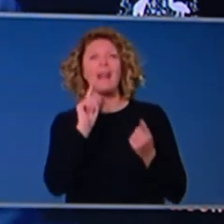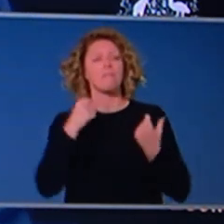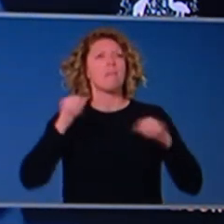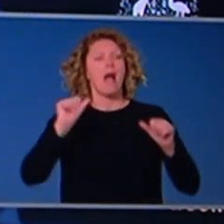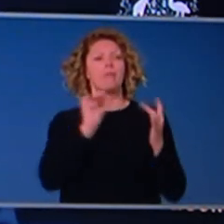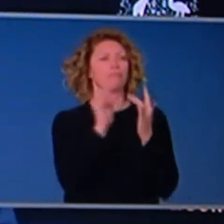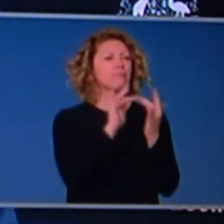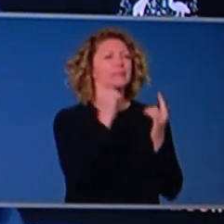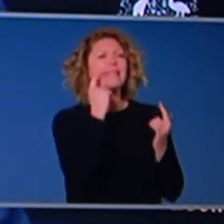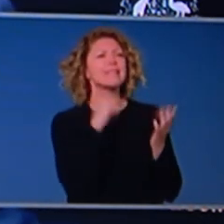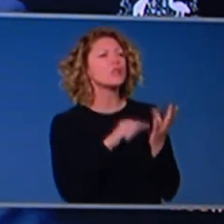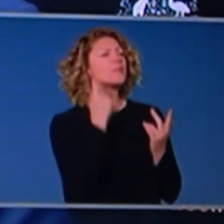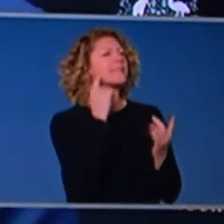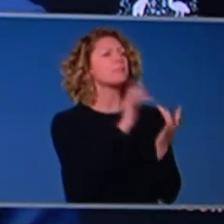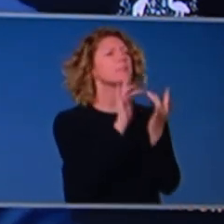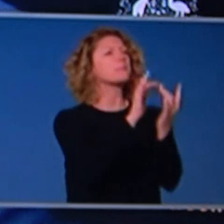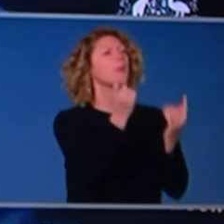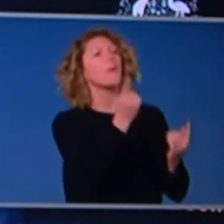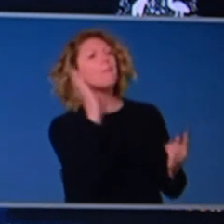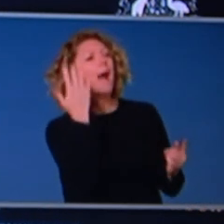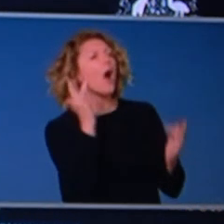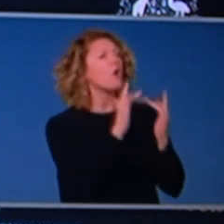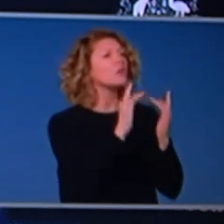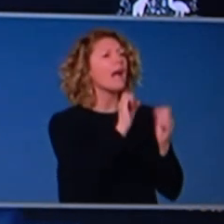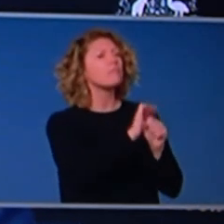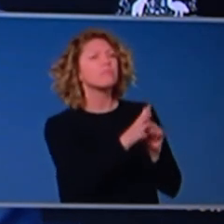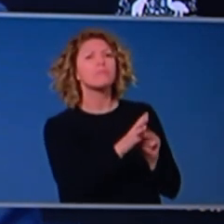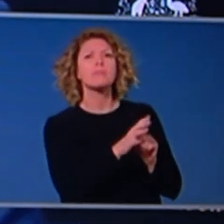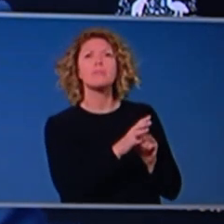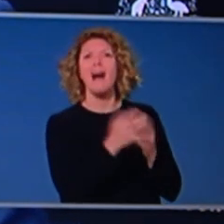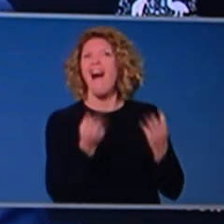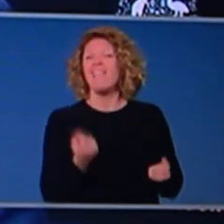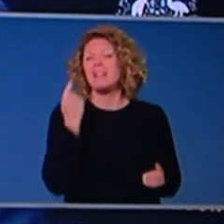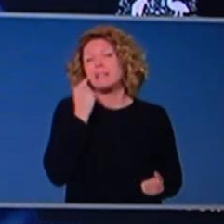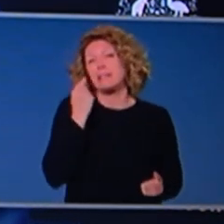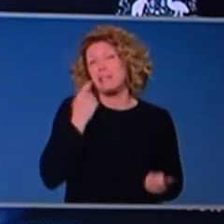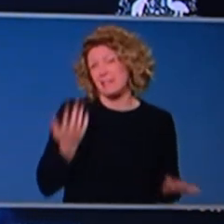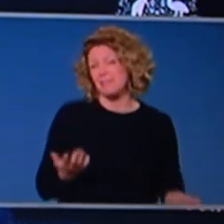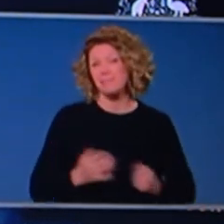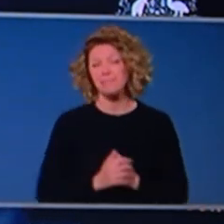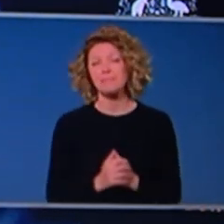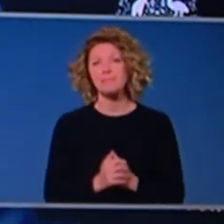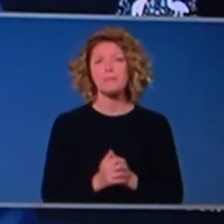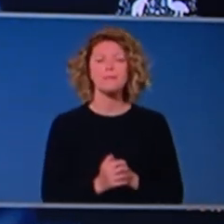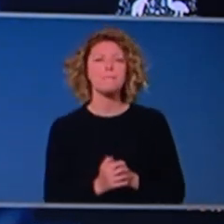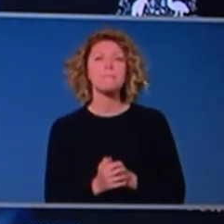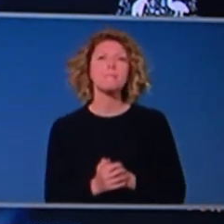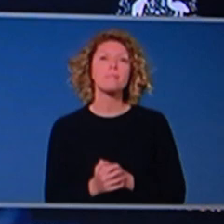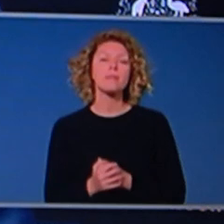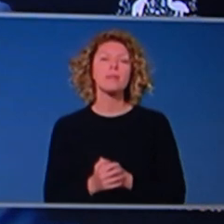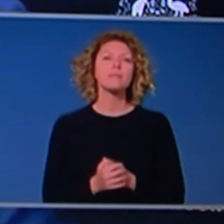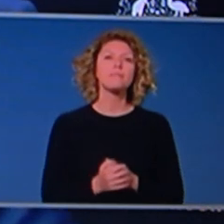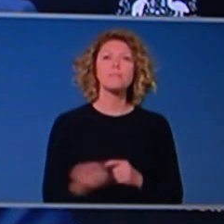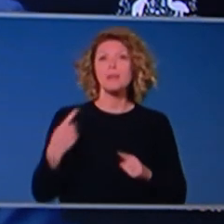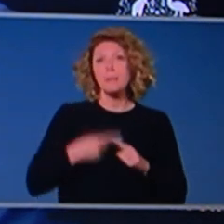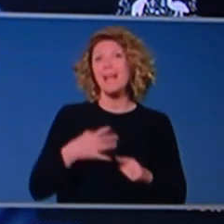measures National Cabinet were very concerned about to make sure that we had in place, before we relaxed measured, just on the